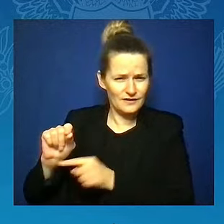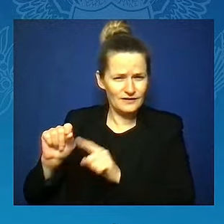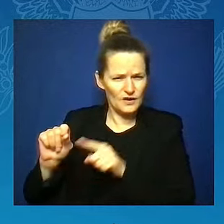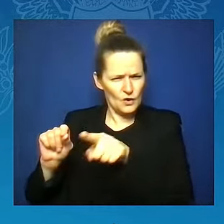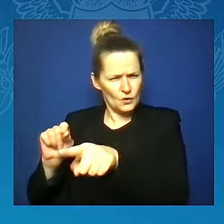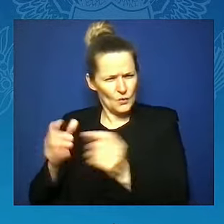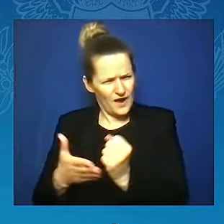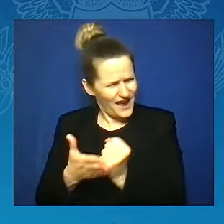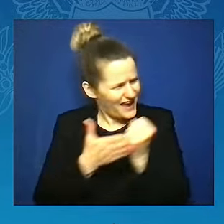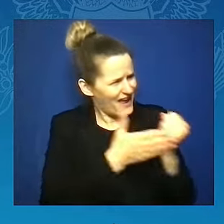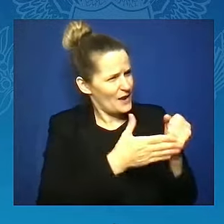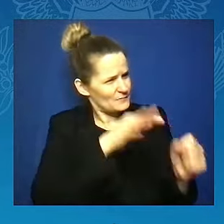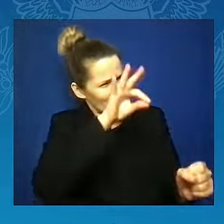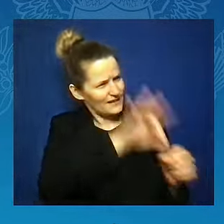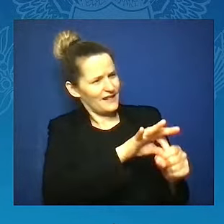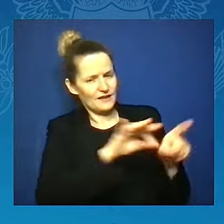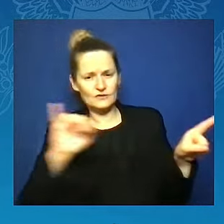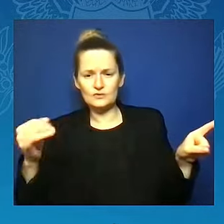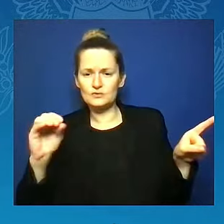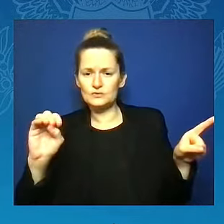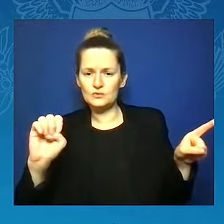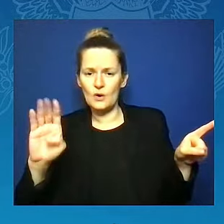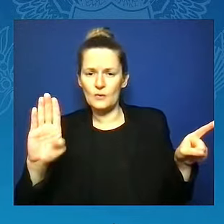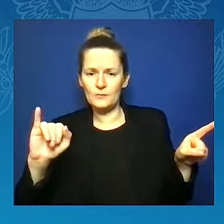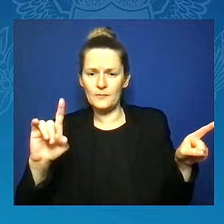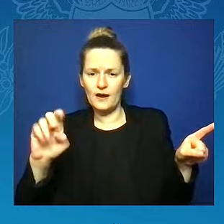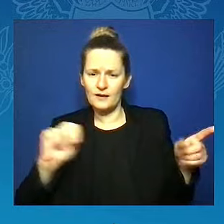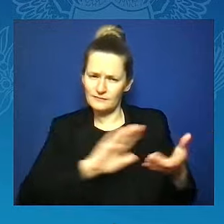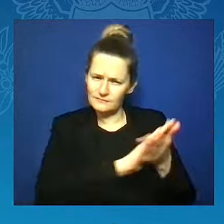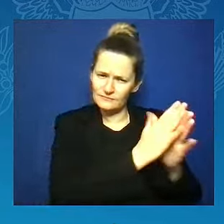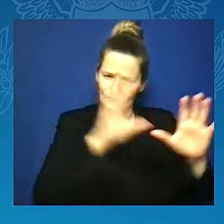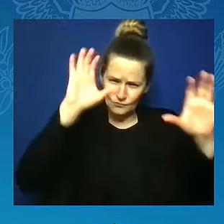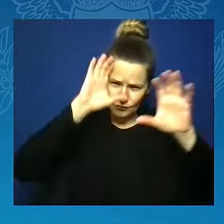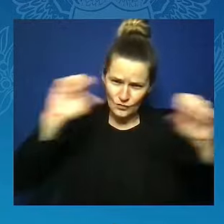as the first woman Vice President of the United States.